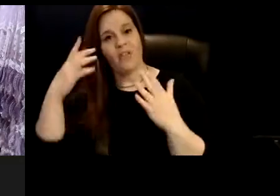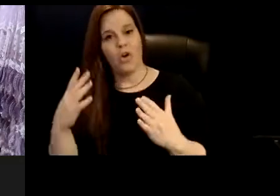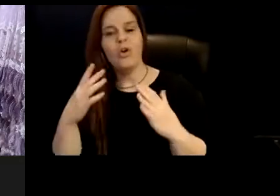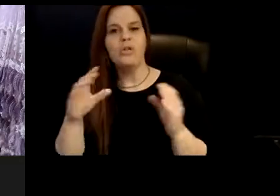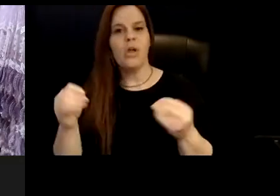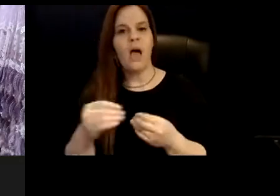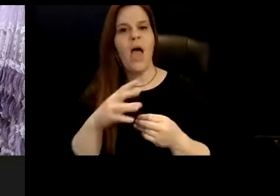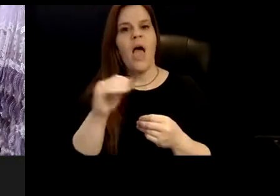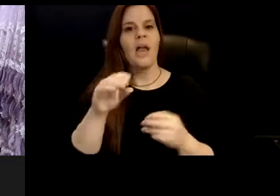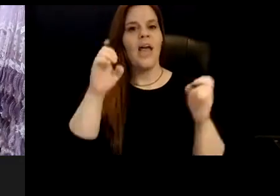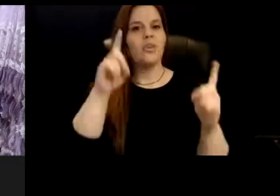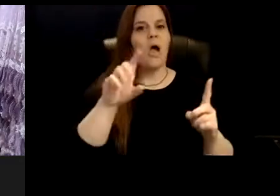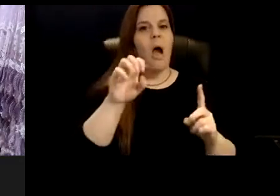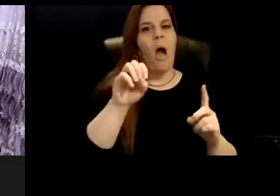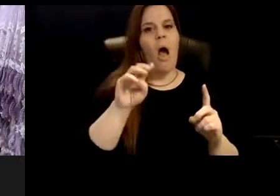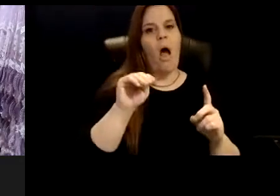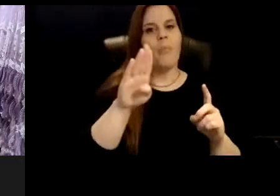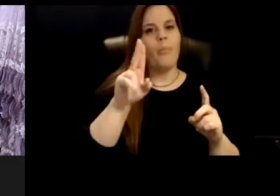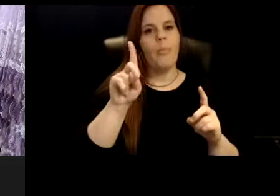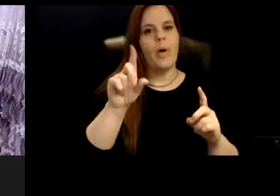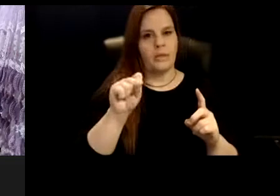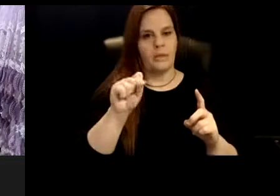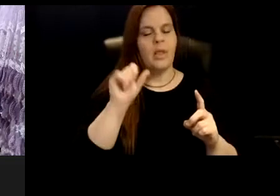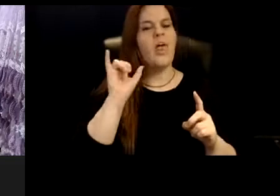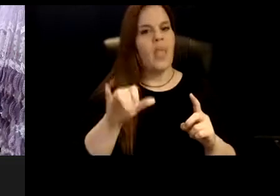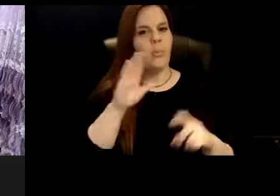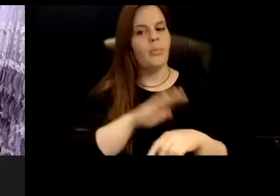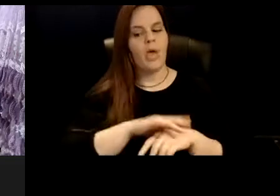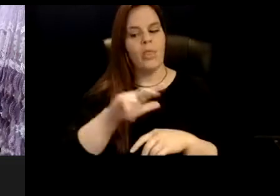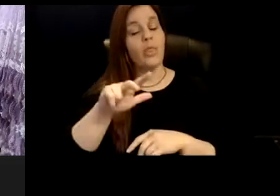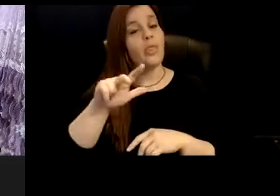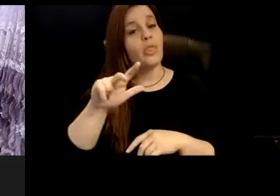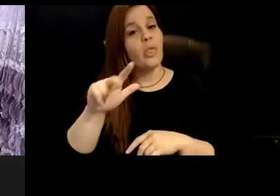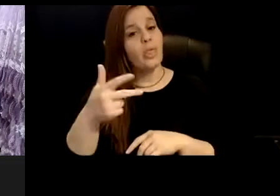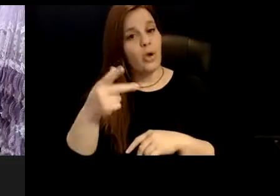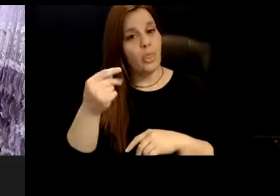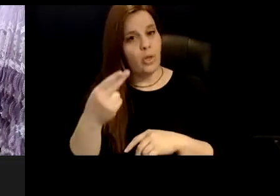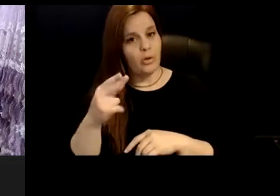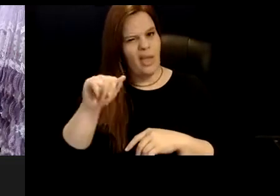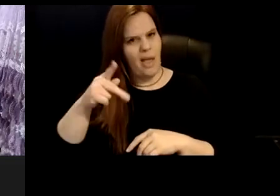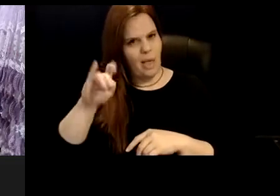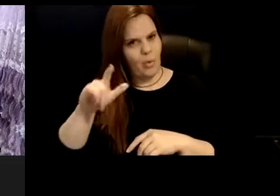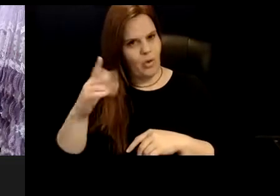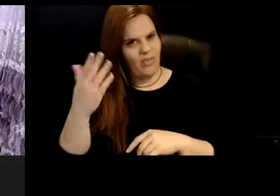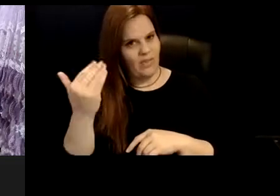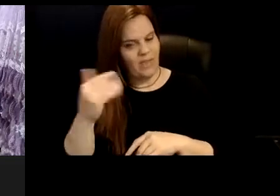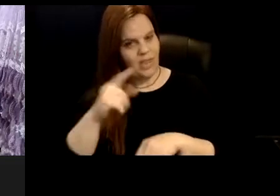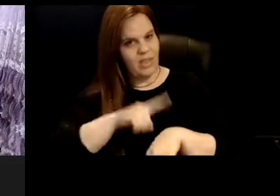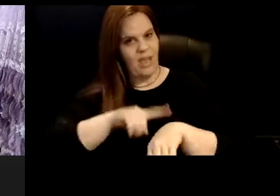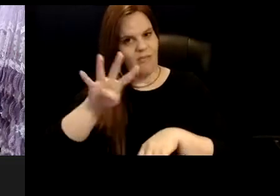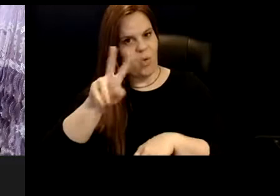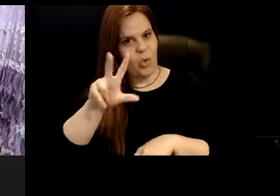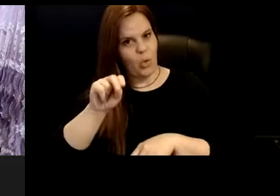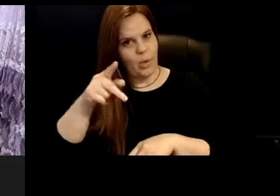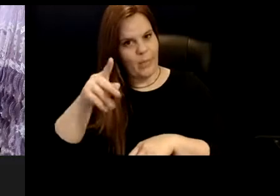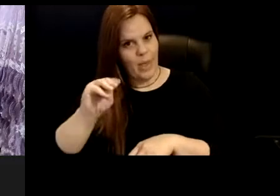ombuds. That event will be on the third Thursday, April 15th at 4 30 PM. And